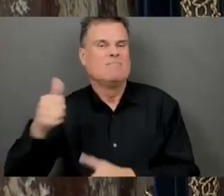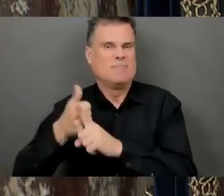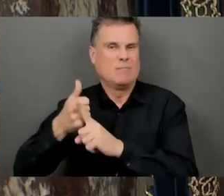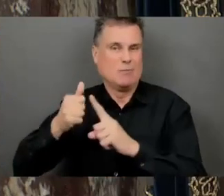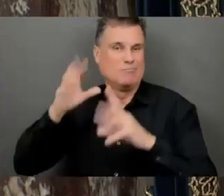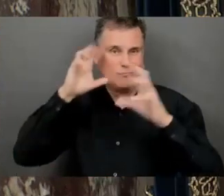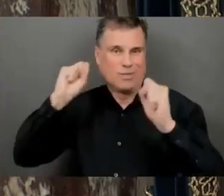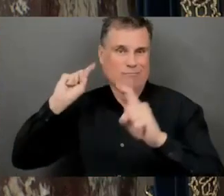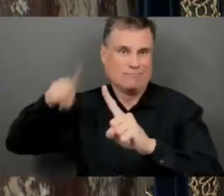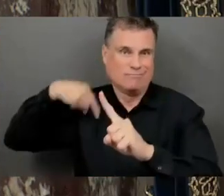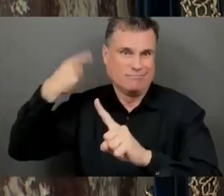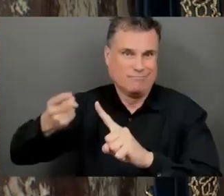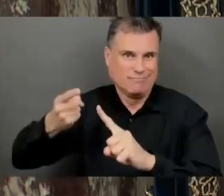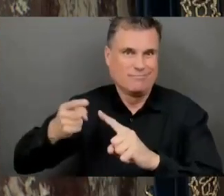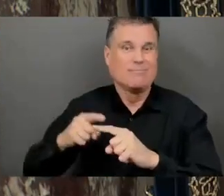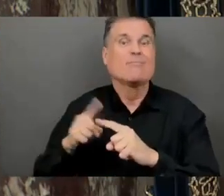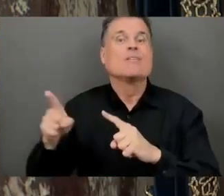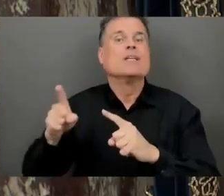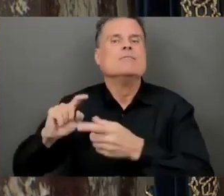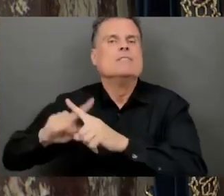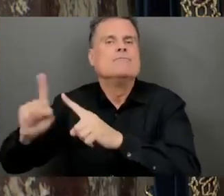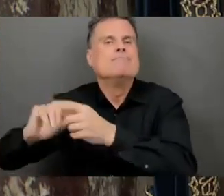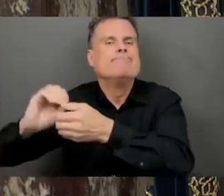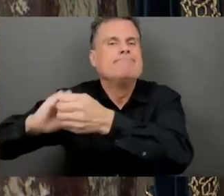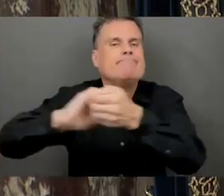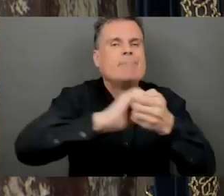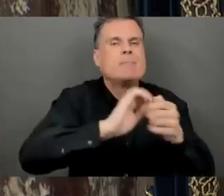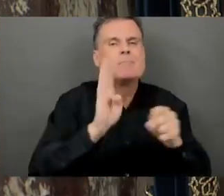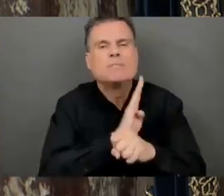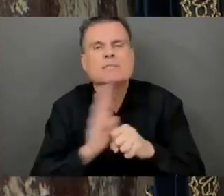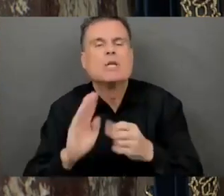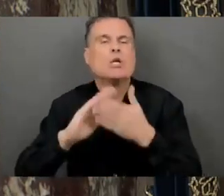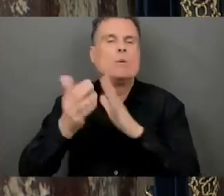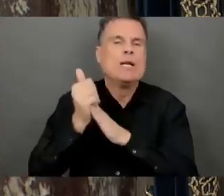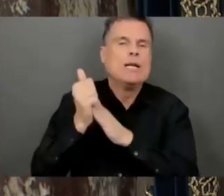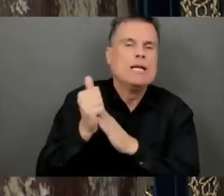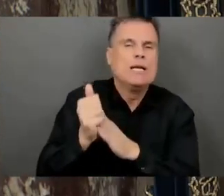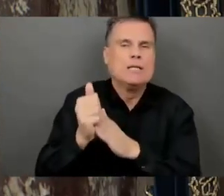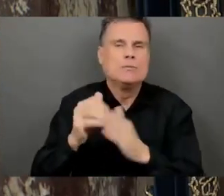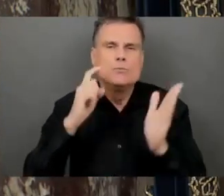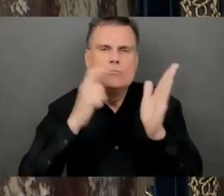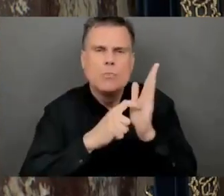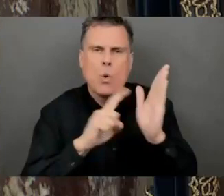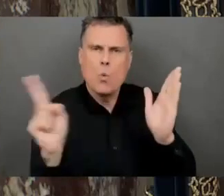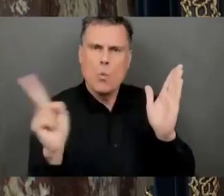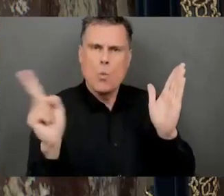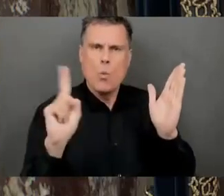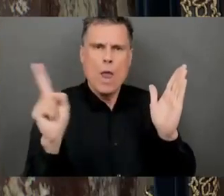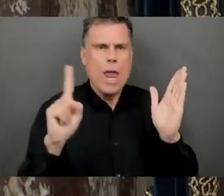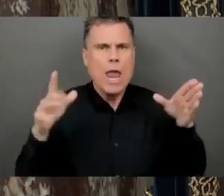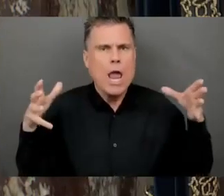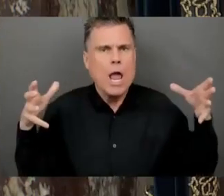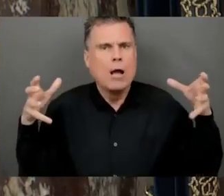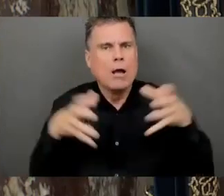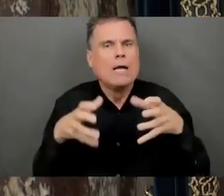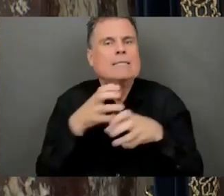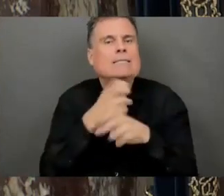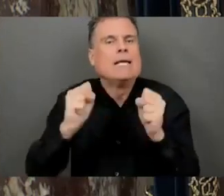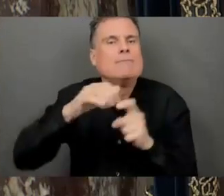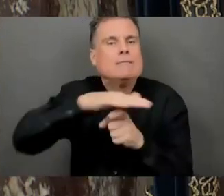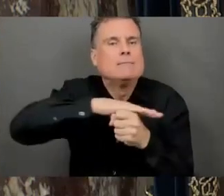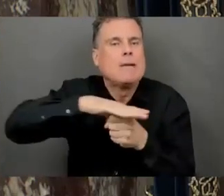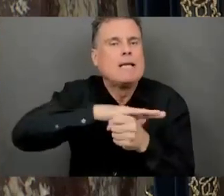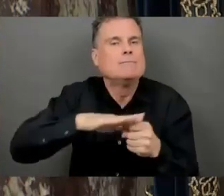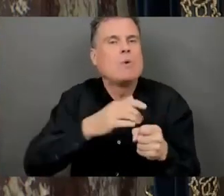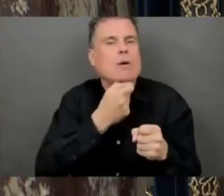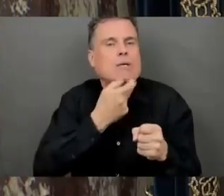and businesses to identify safe spaces for their community to gather and establish equity and equality for their marginalized